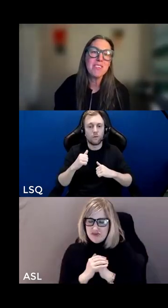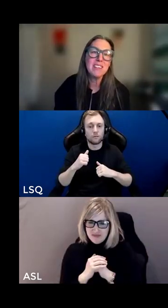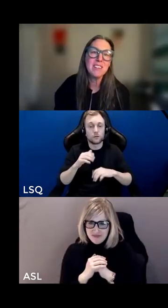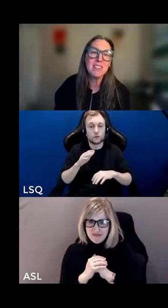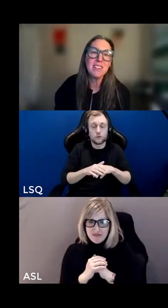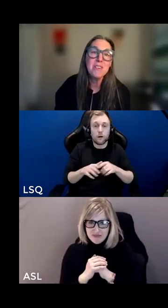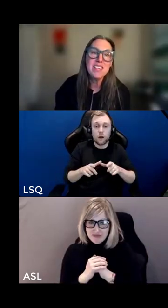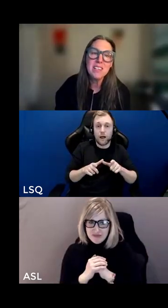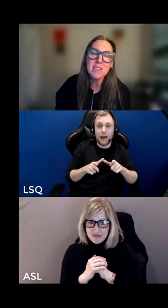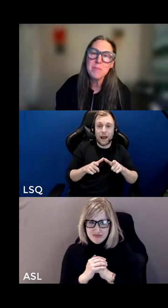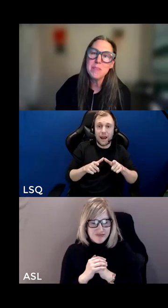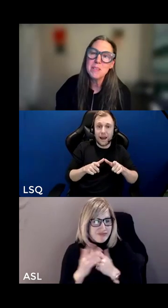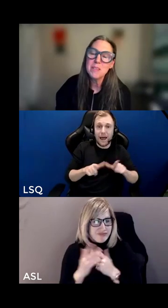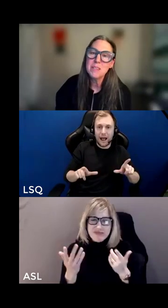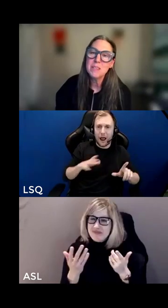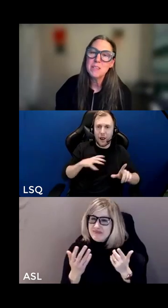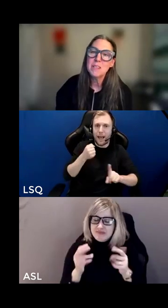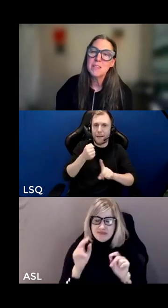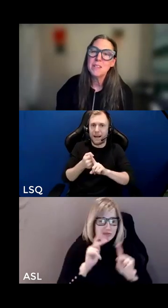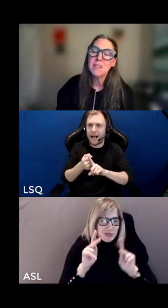this takes us to the coin of settler colonialism